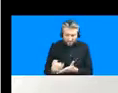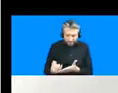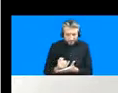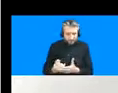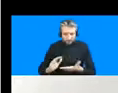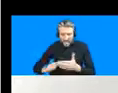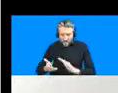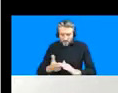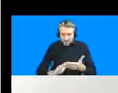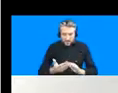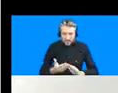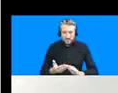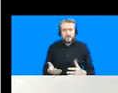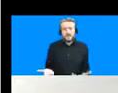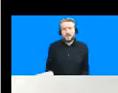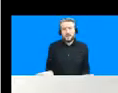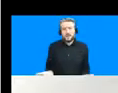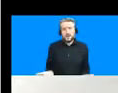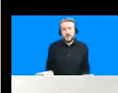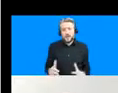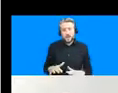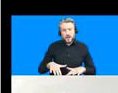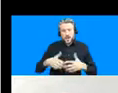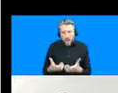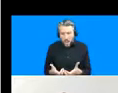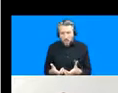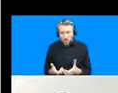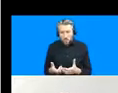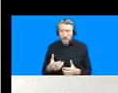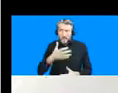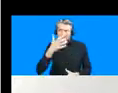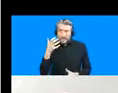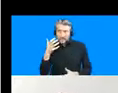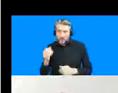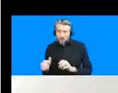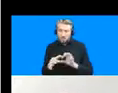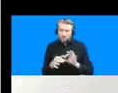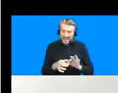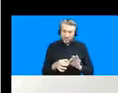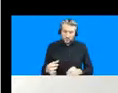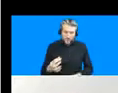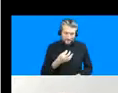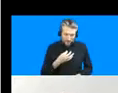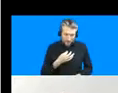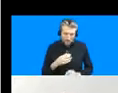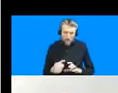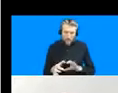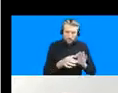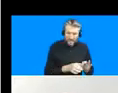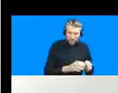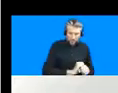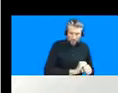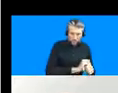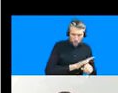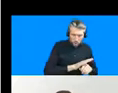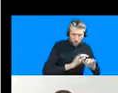housing that you know how does these the relationship between heat and vulnerability pandemic uh play out vis